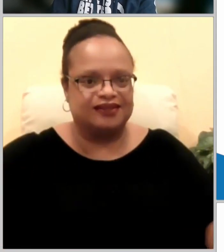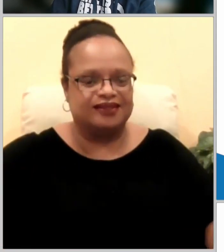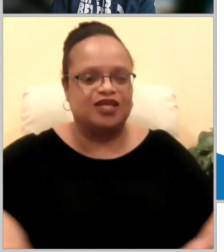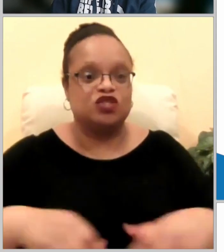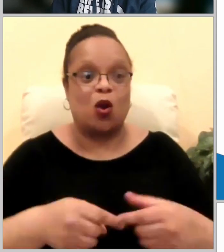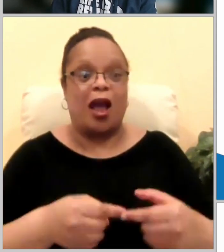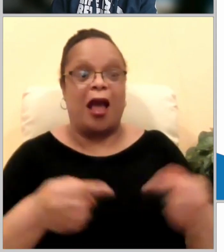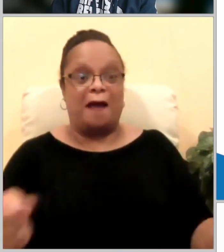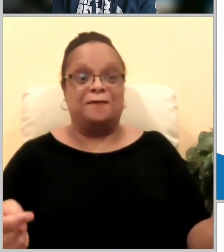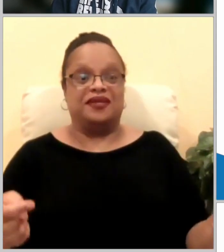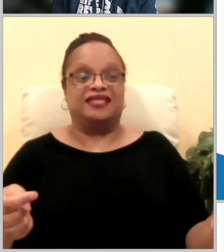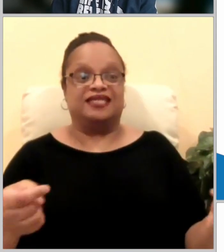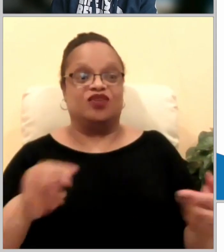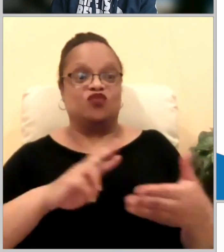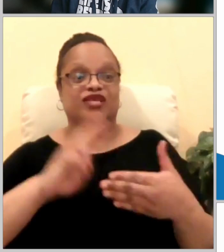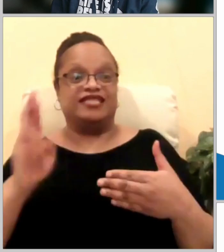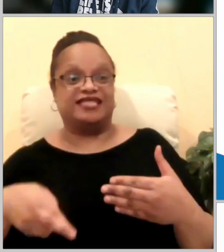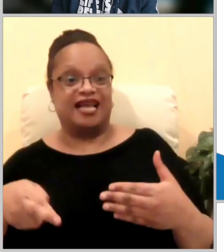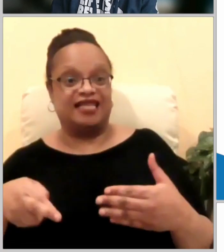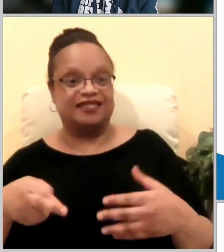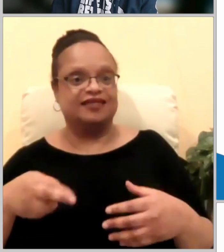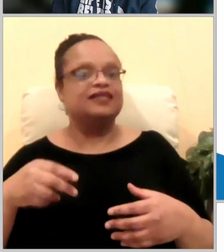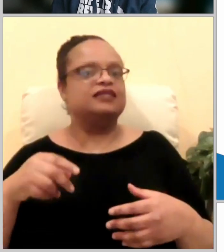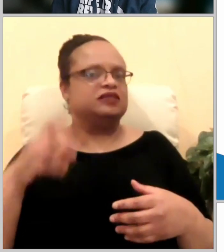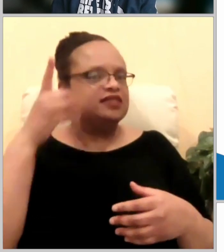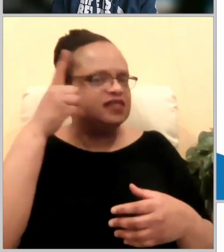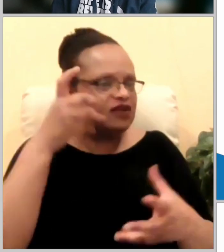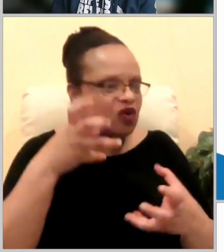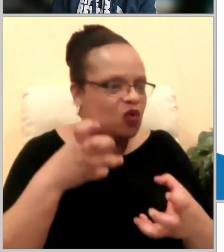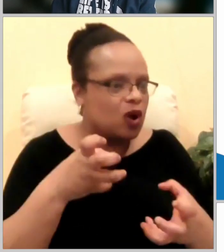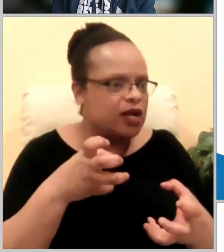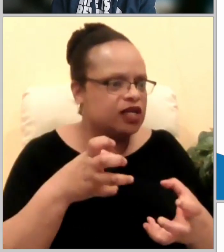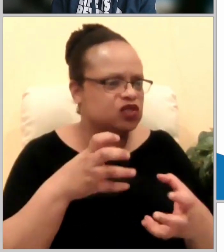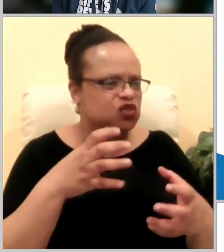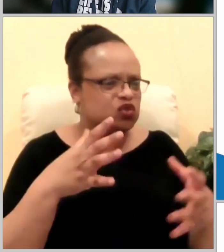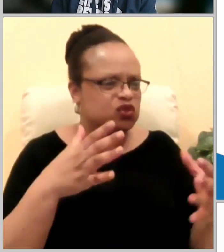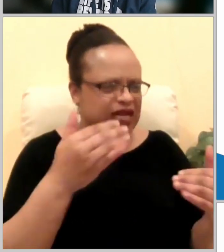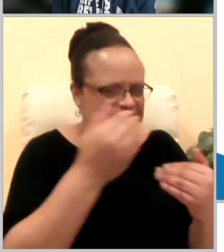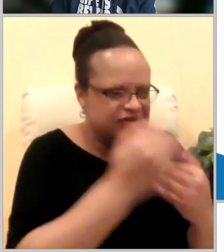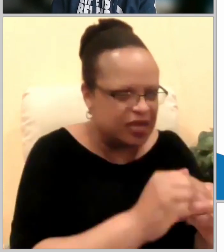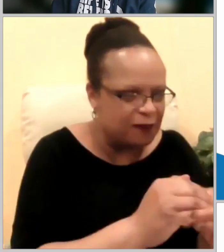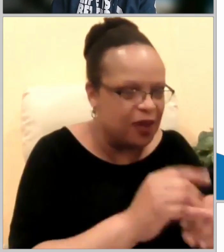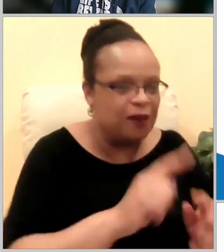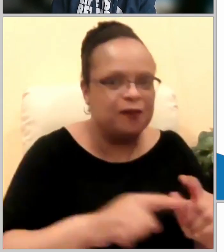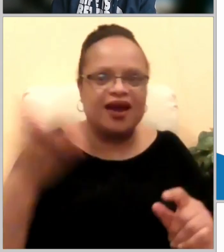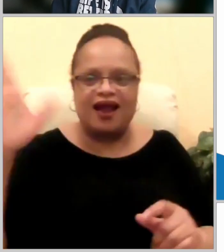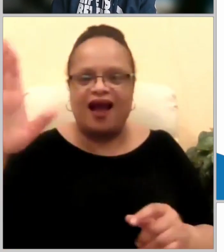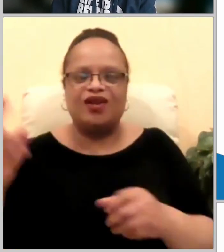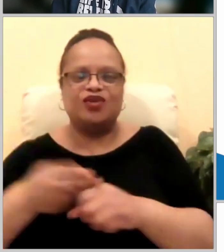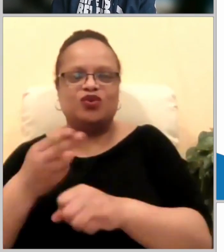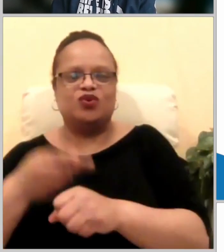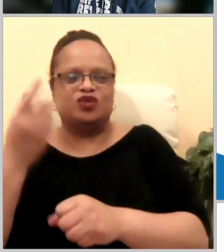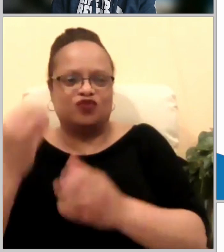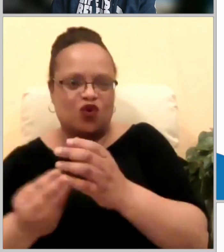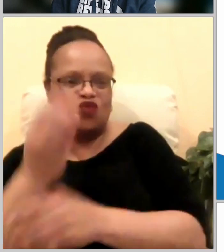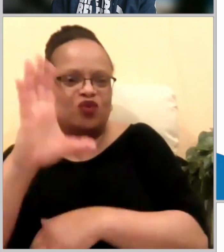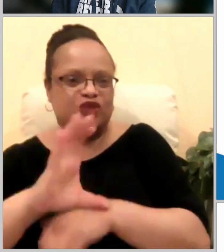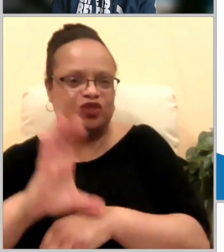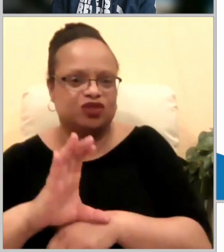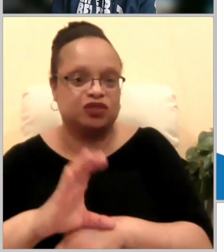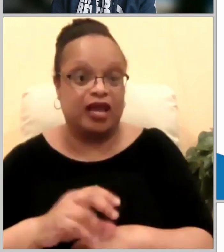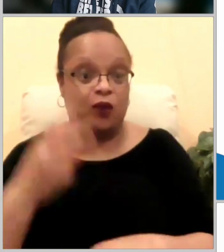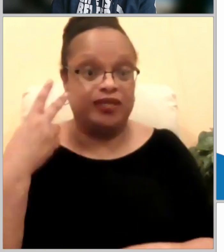in church growth but for the first time we see a great number of both jews and greeks